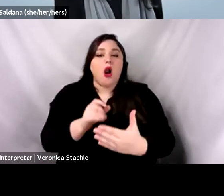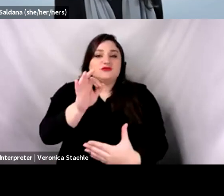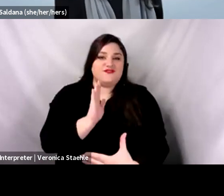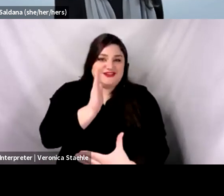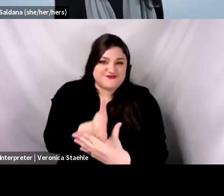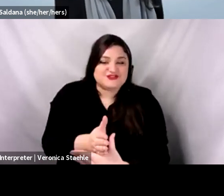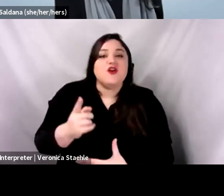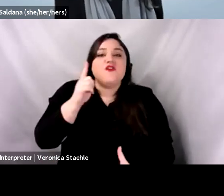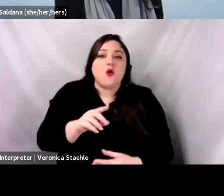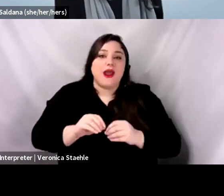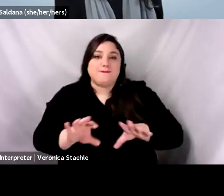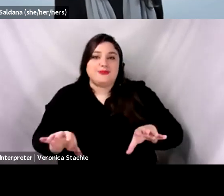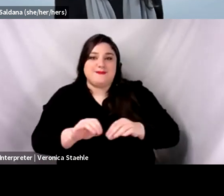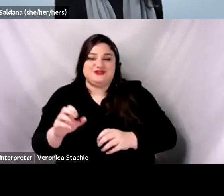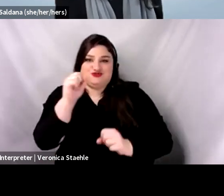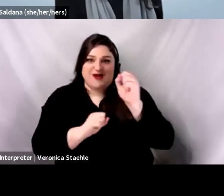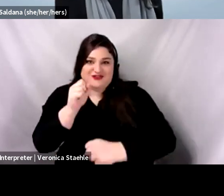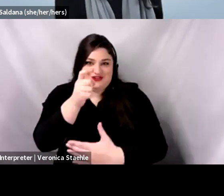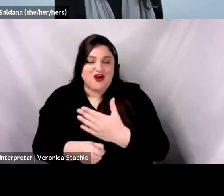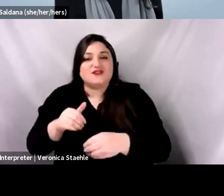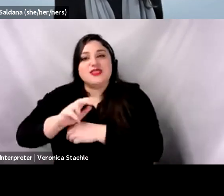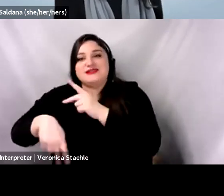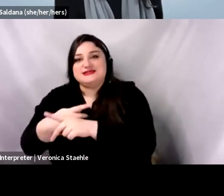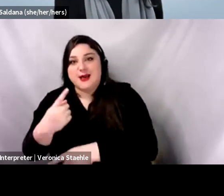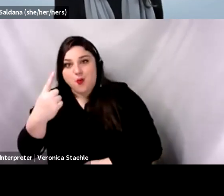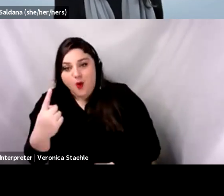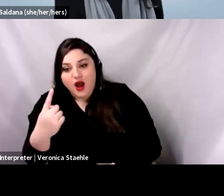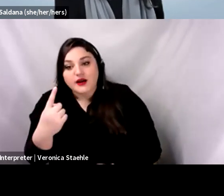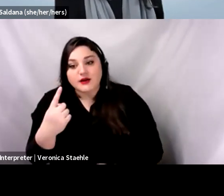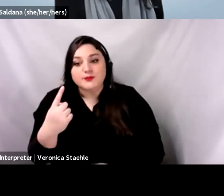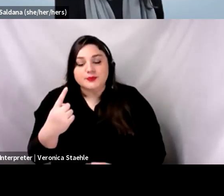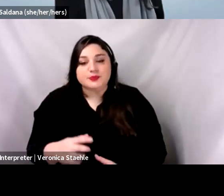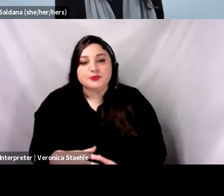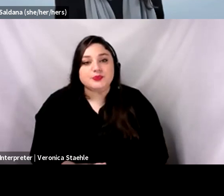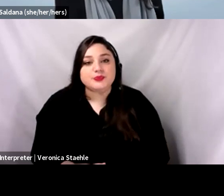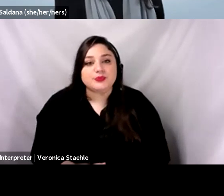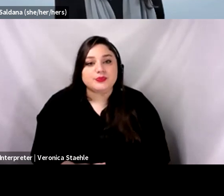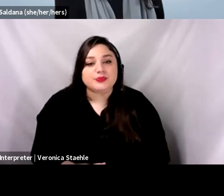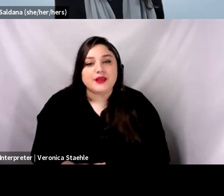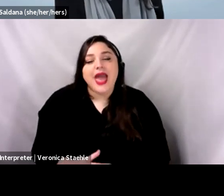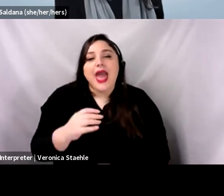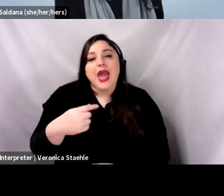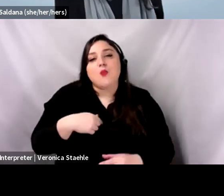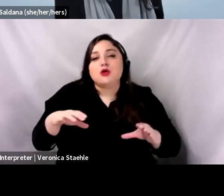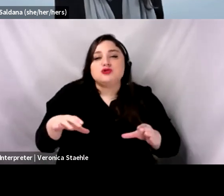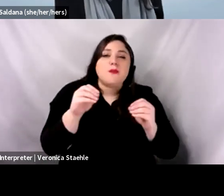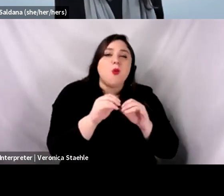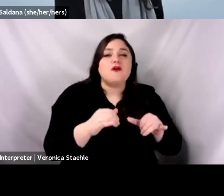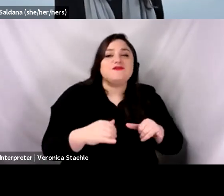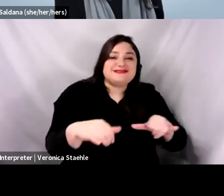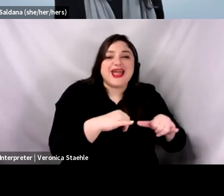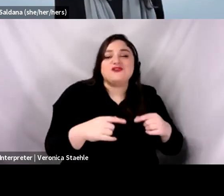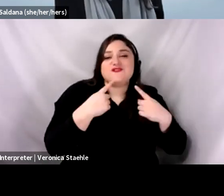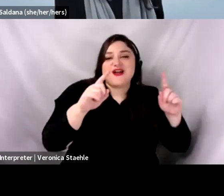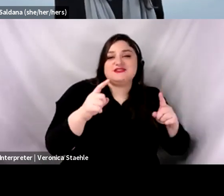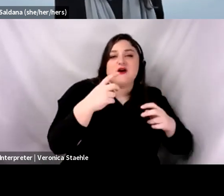strategy costs in a type one hybrid. And we actually are doing, uh, sort of standard cost effectiveness analysis with quality adjusted